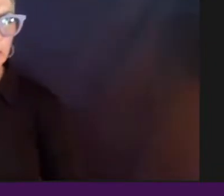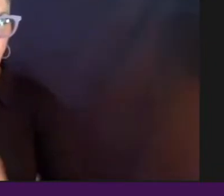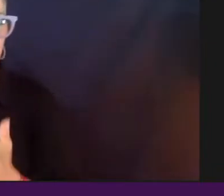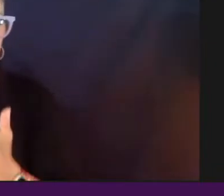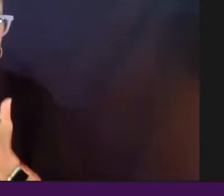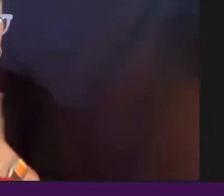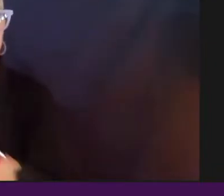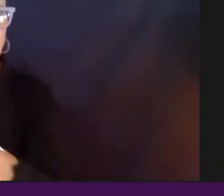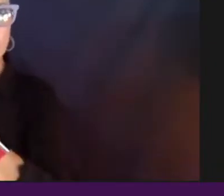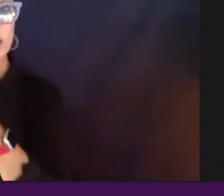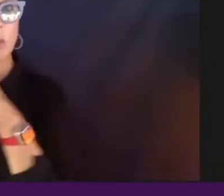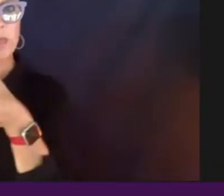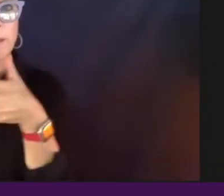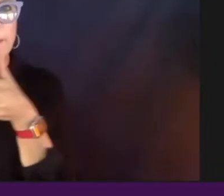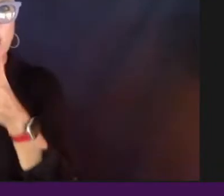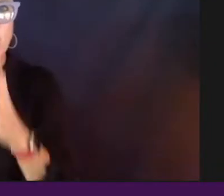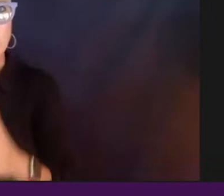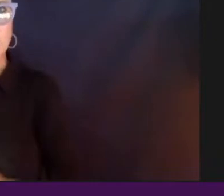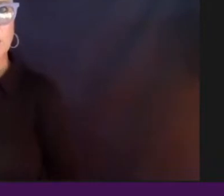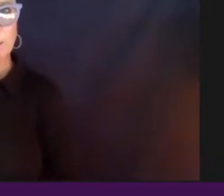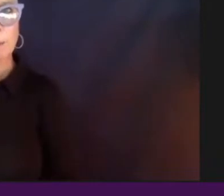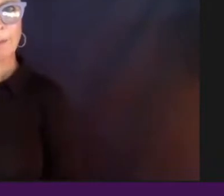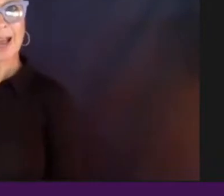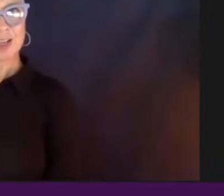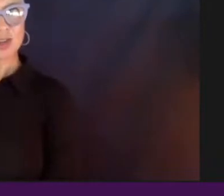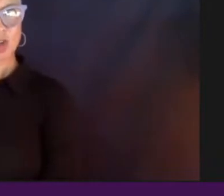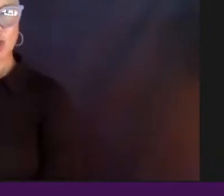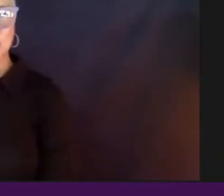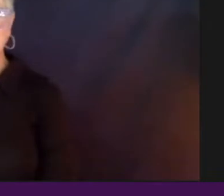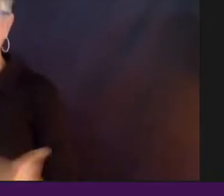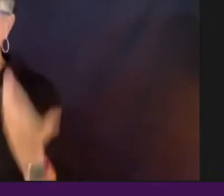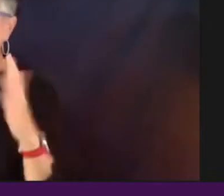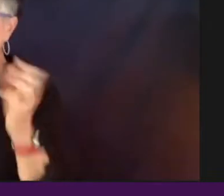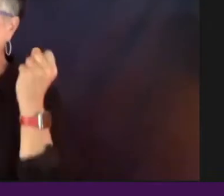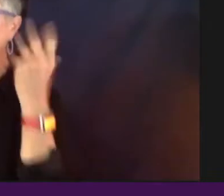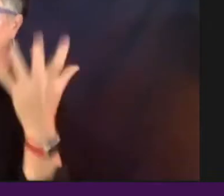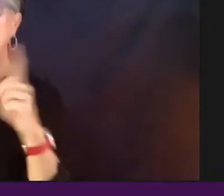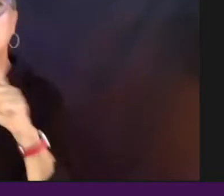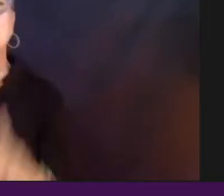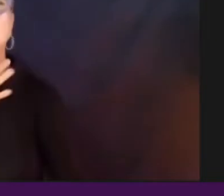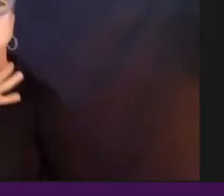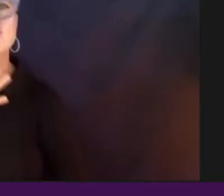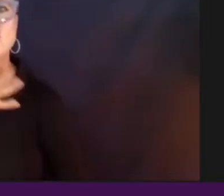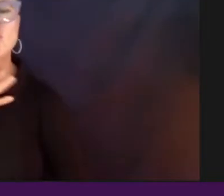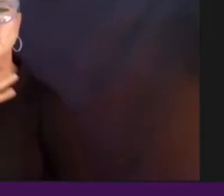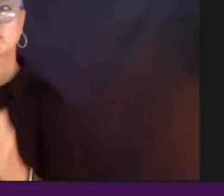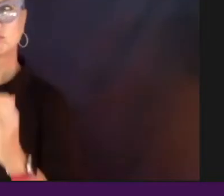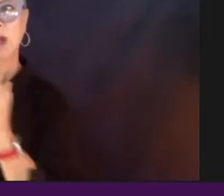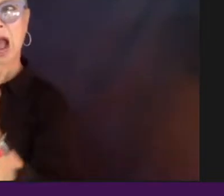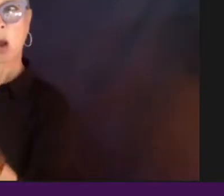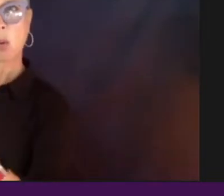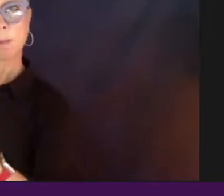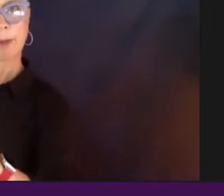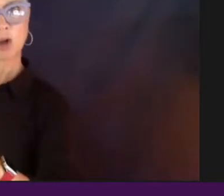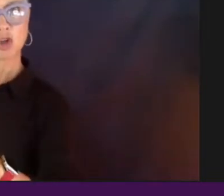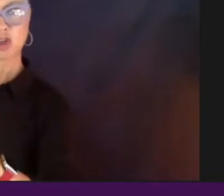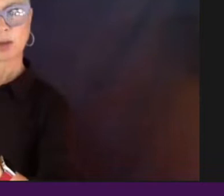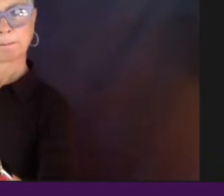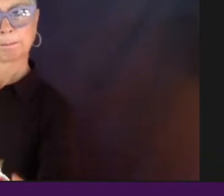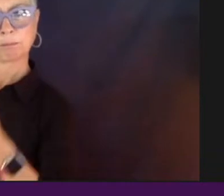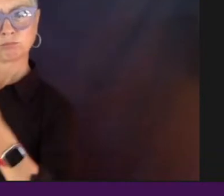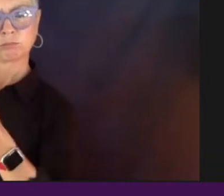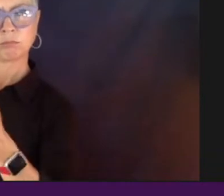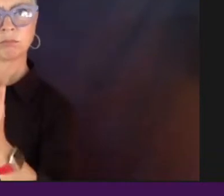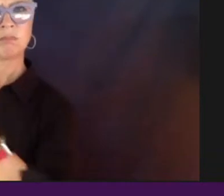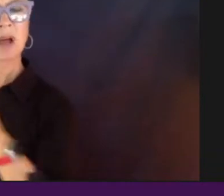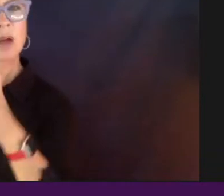with American Masters? I'm not quite, I'm not sure about the numbers, but I'd love to know how did the partnership start? And